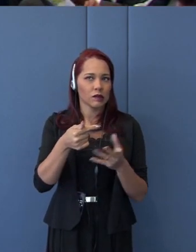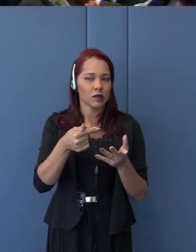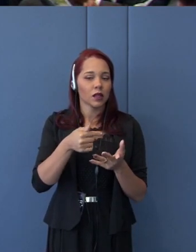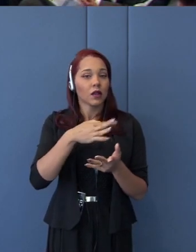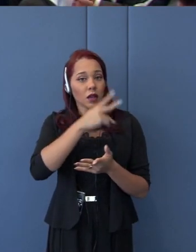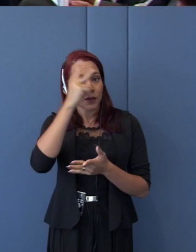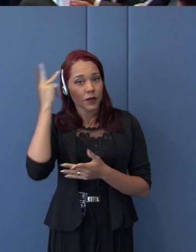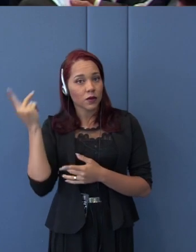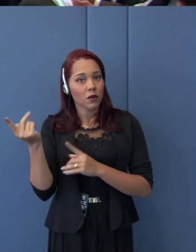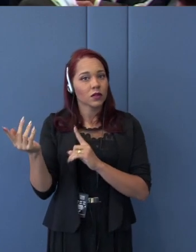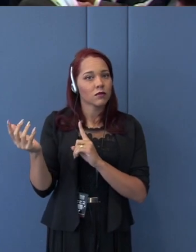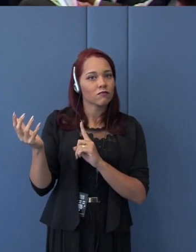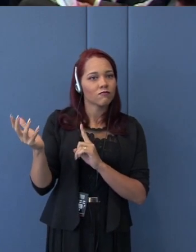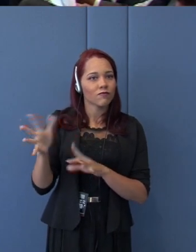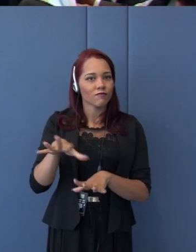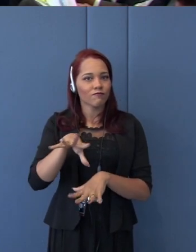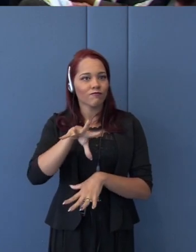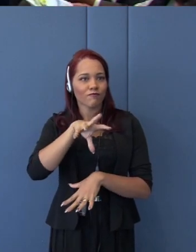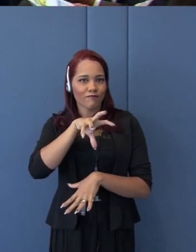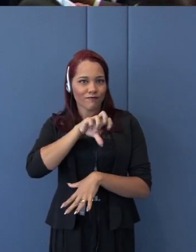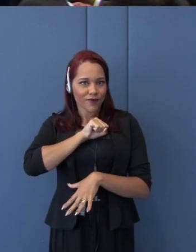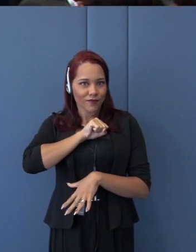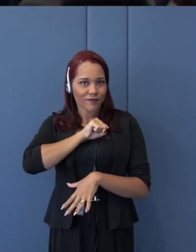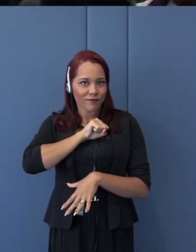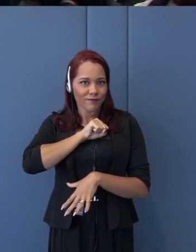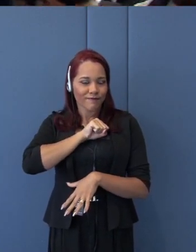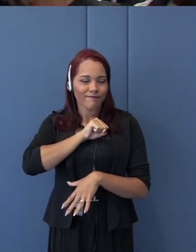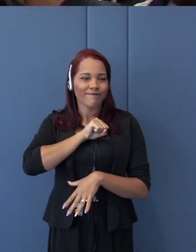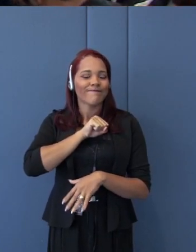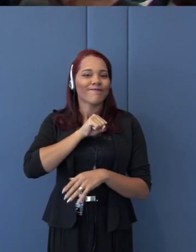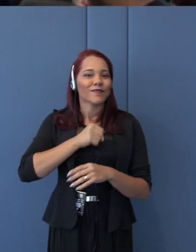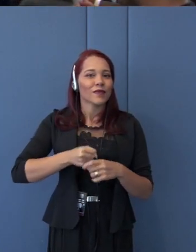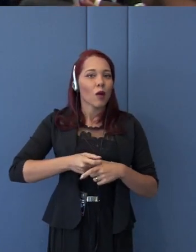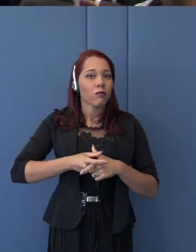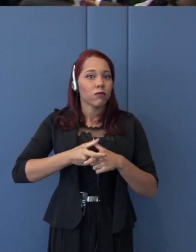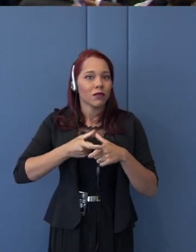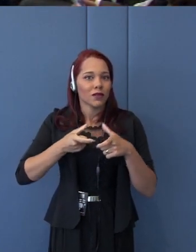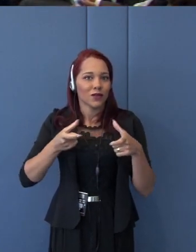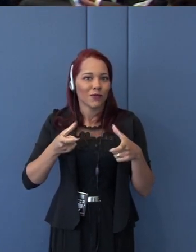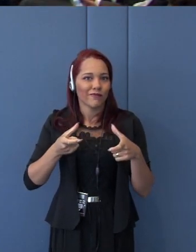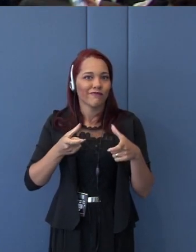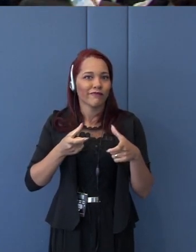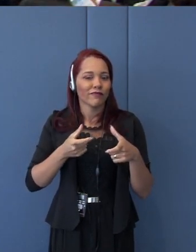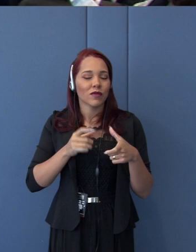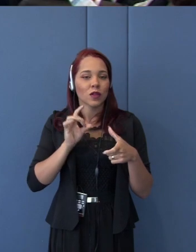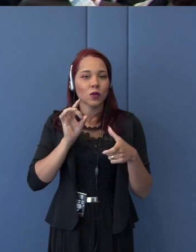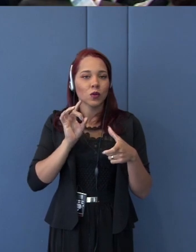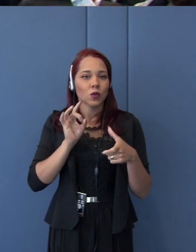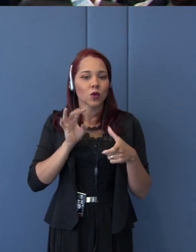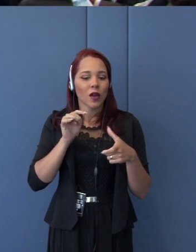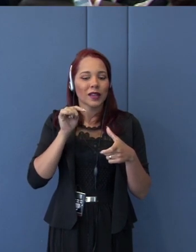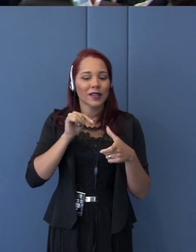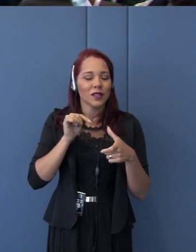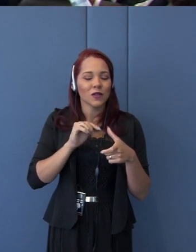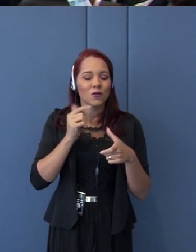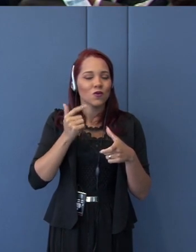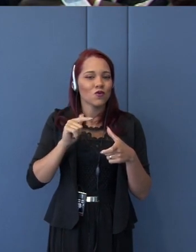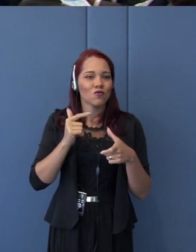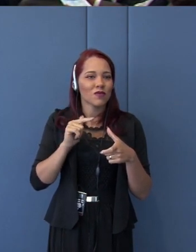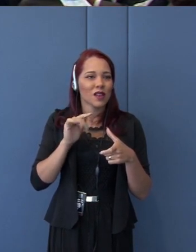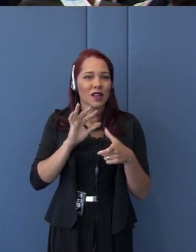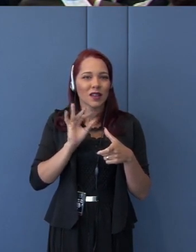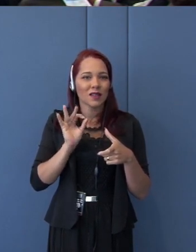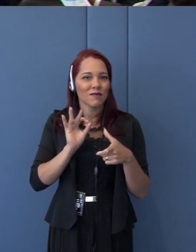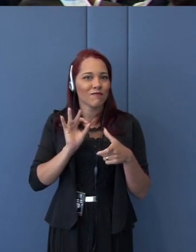infected have been increased, but this toll does not really show us